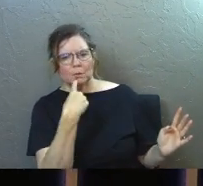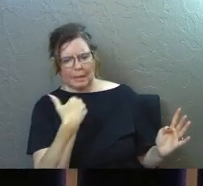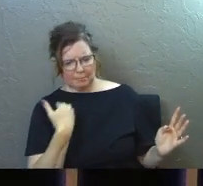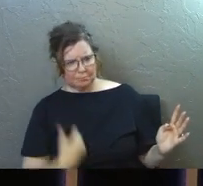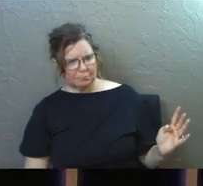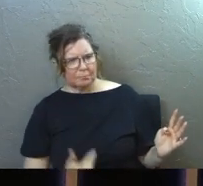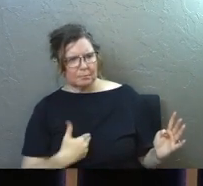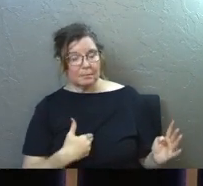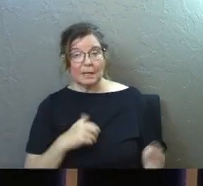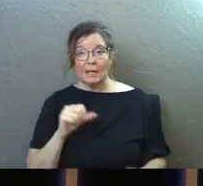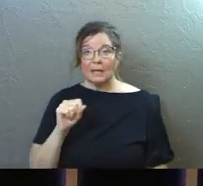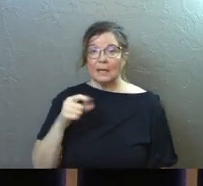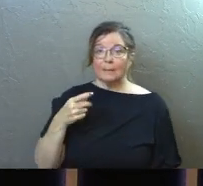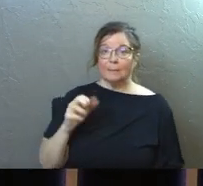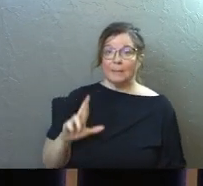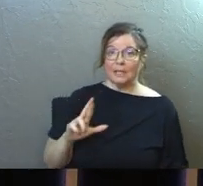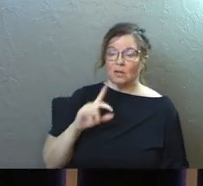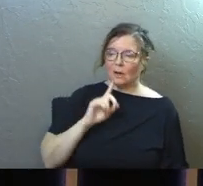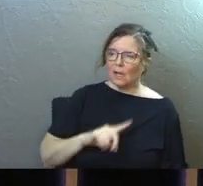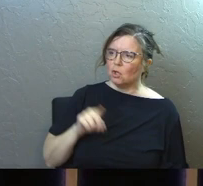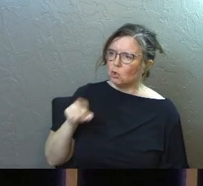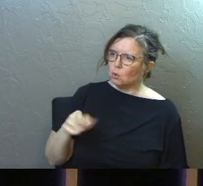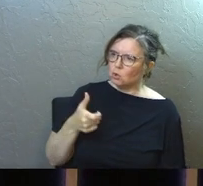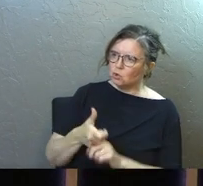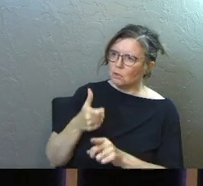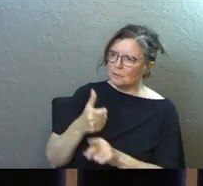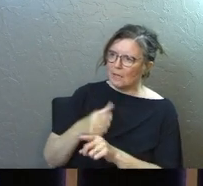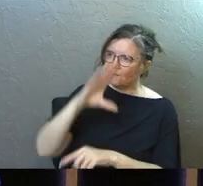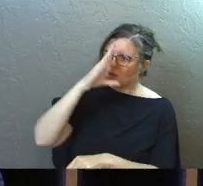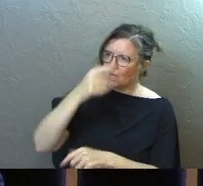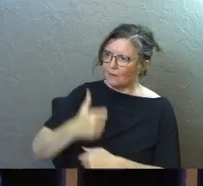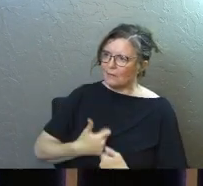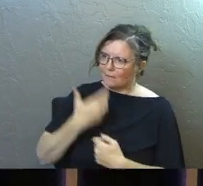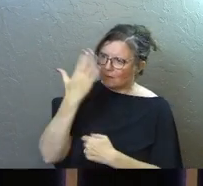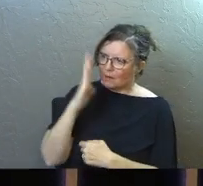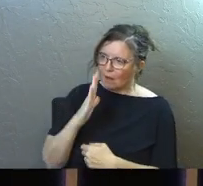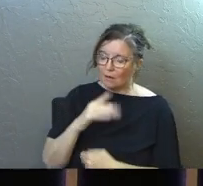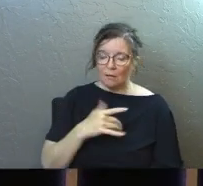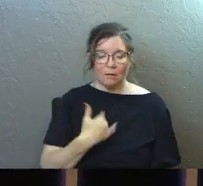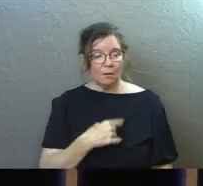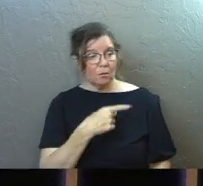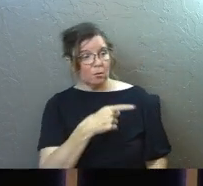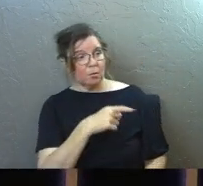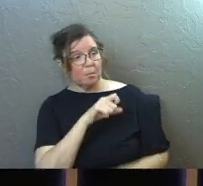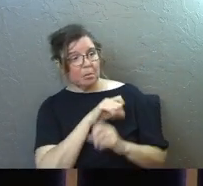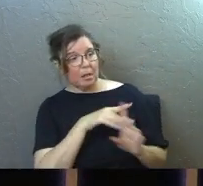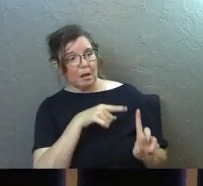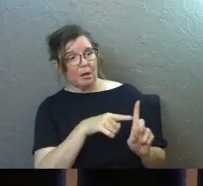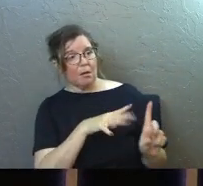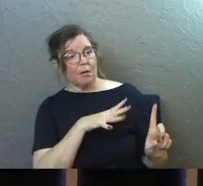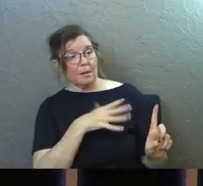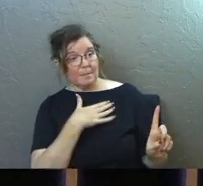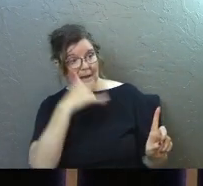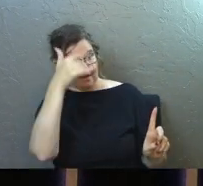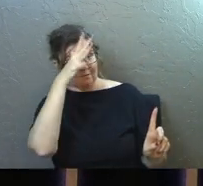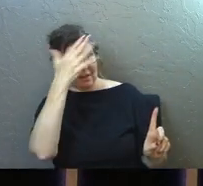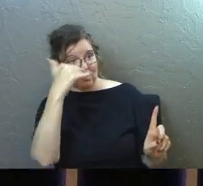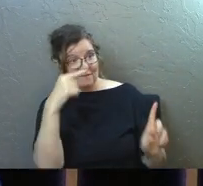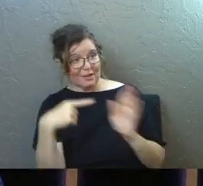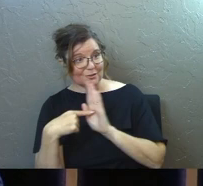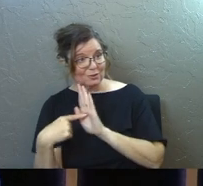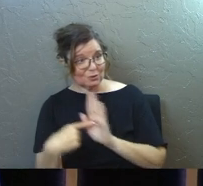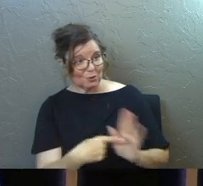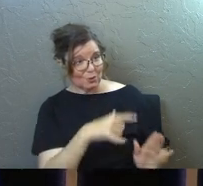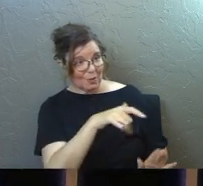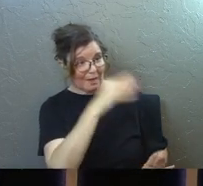Peter answered, you are the Messiah, the son of the living God. And Jesus replied, you are blessed, Simon, son of John, because my father in heaven has